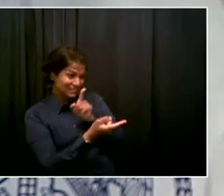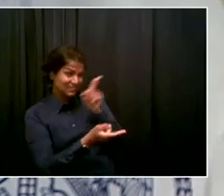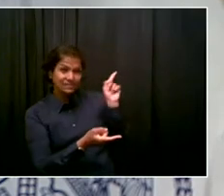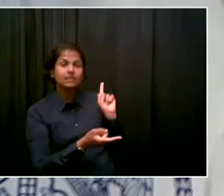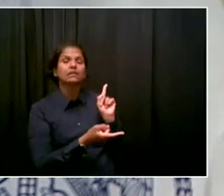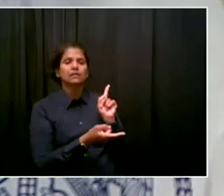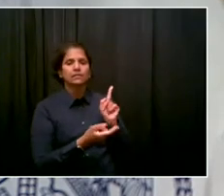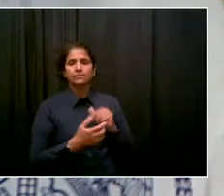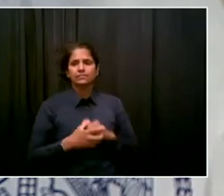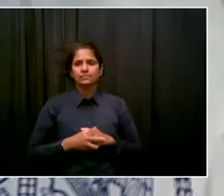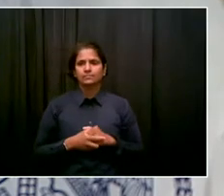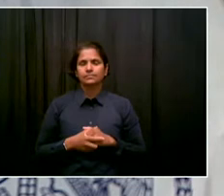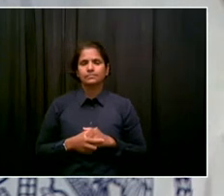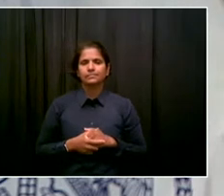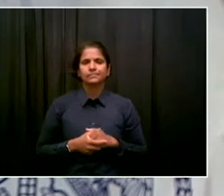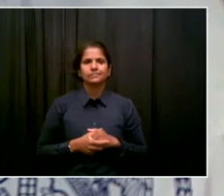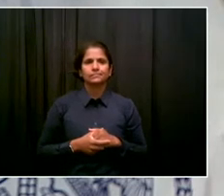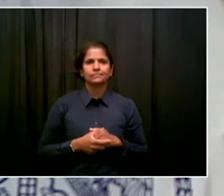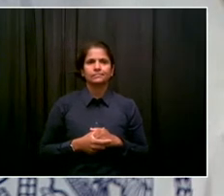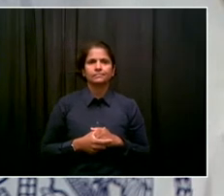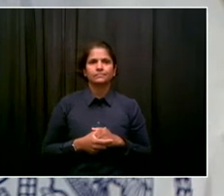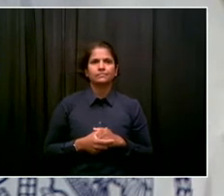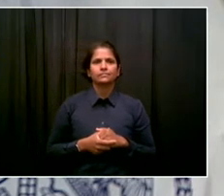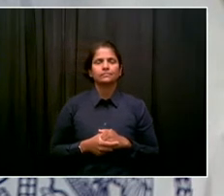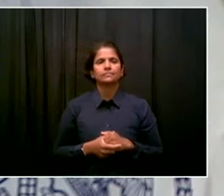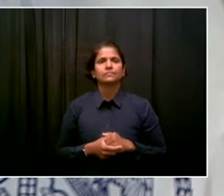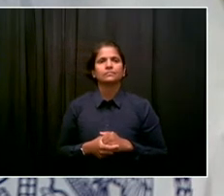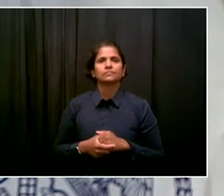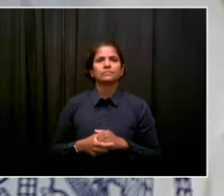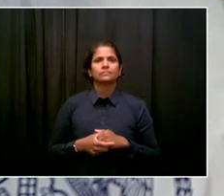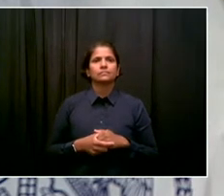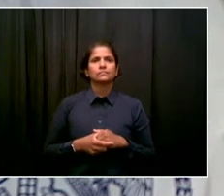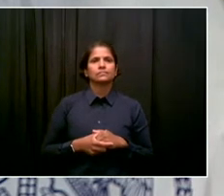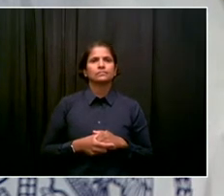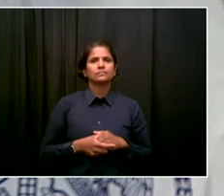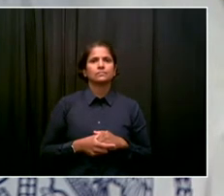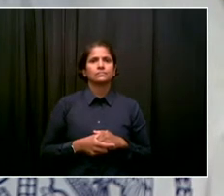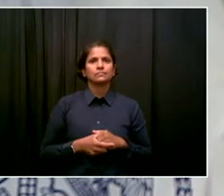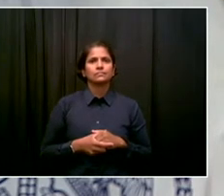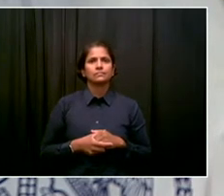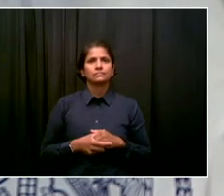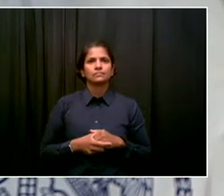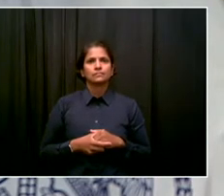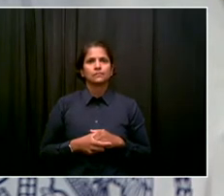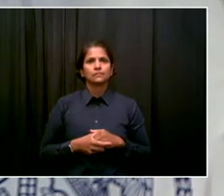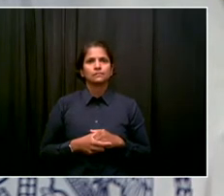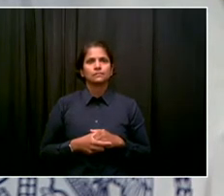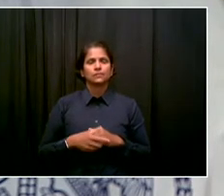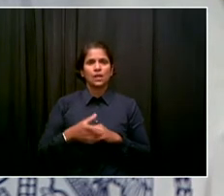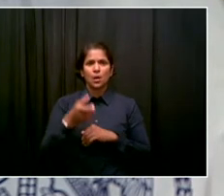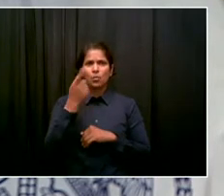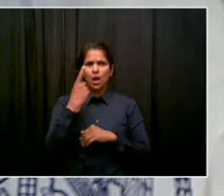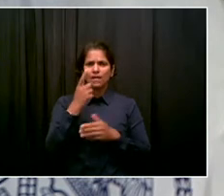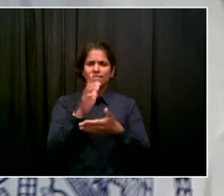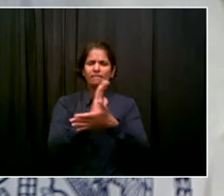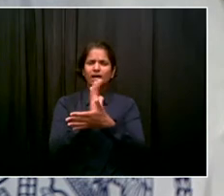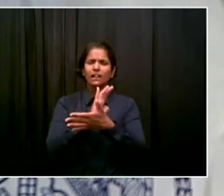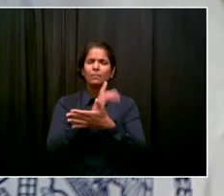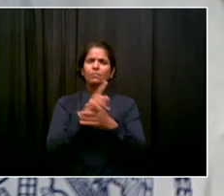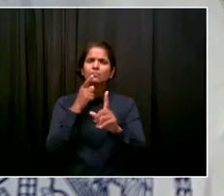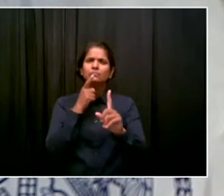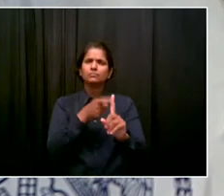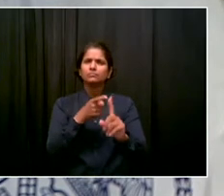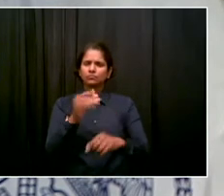Thank you for that. Also, a video, we published a video over the weekend of essentially a fox attacking a turkey.